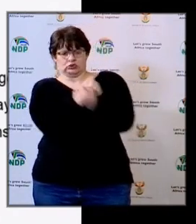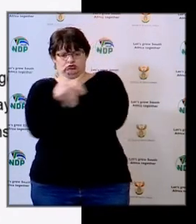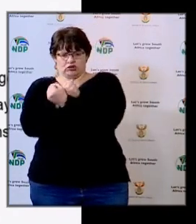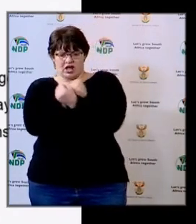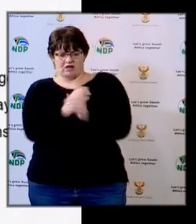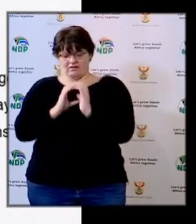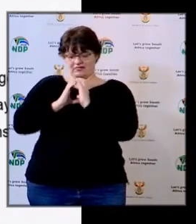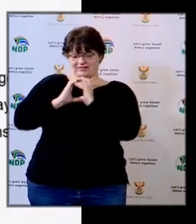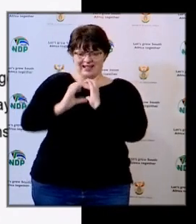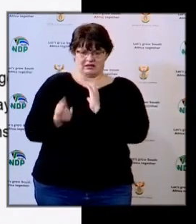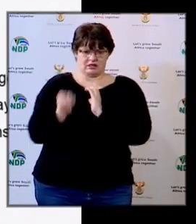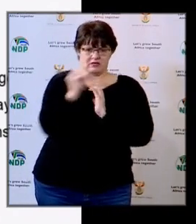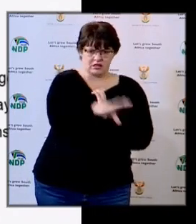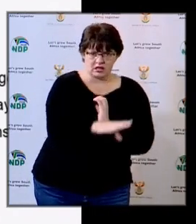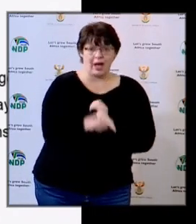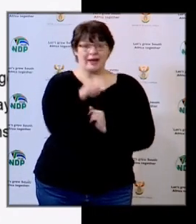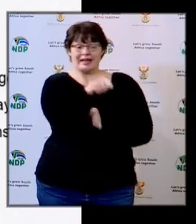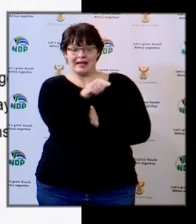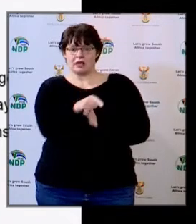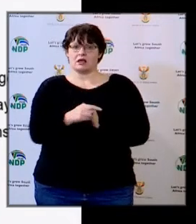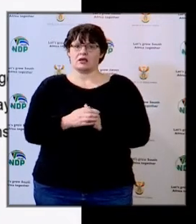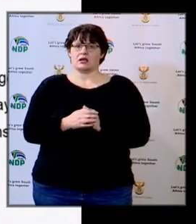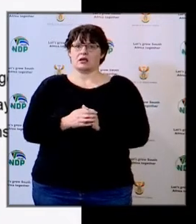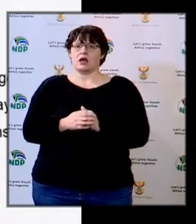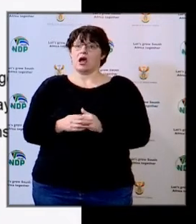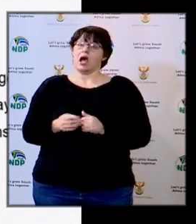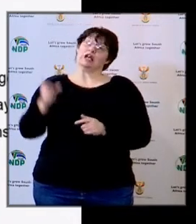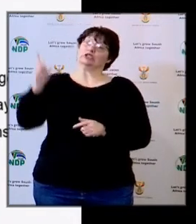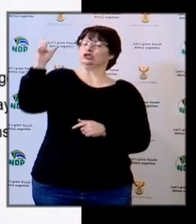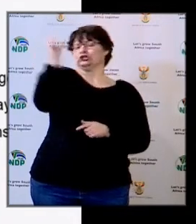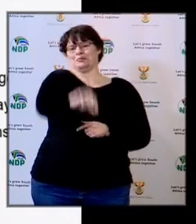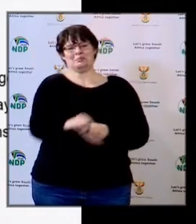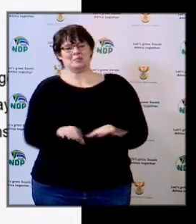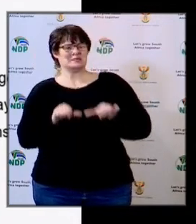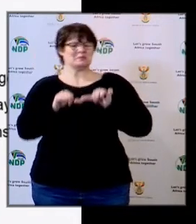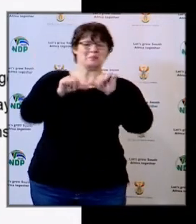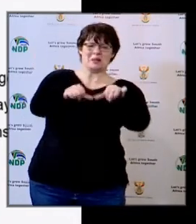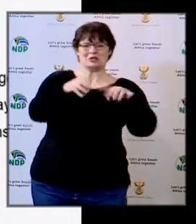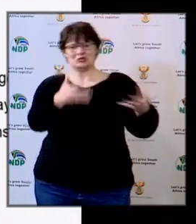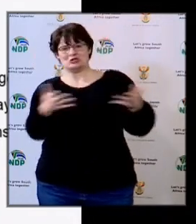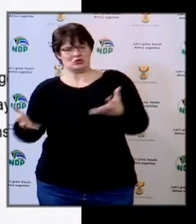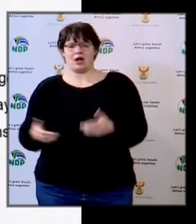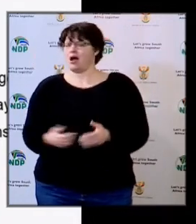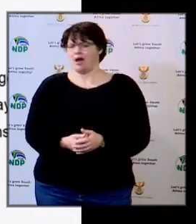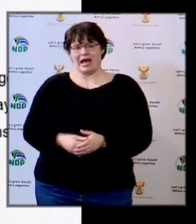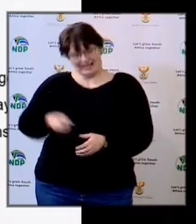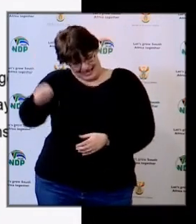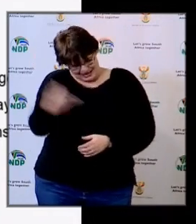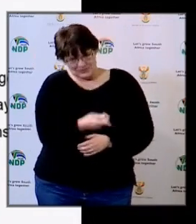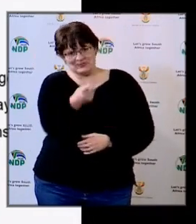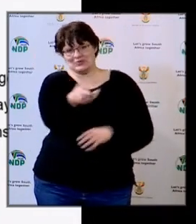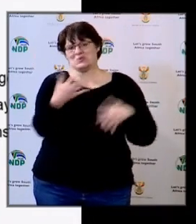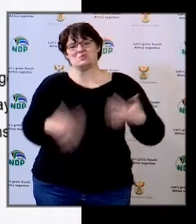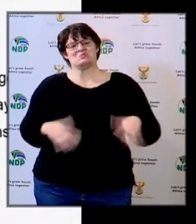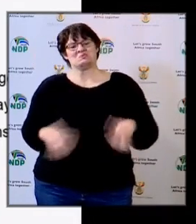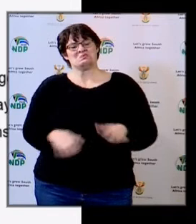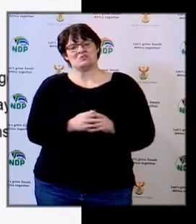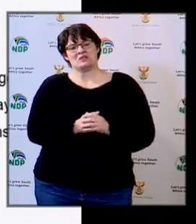are not necessarily the most cost-effective and sustainable way of supplying potable water.